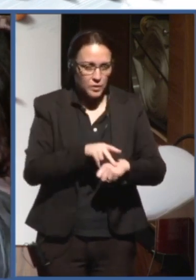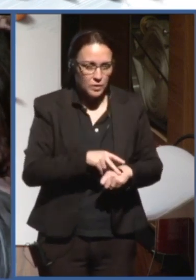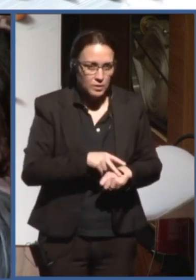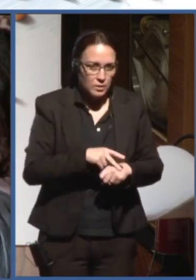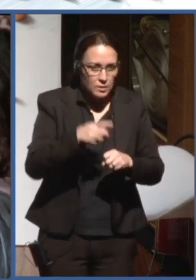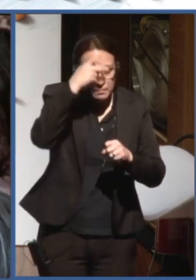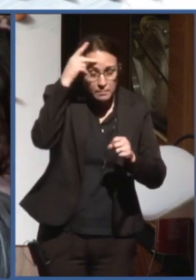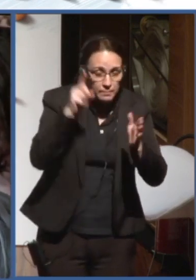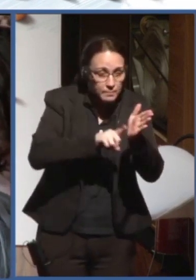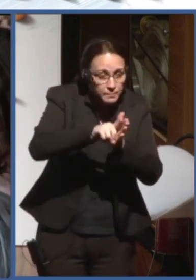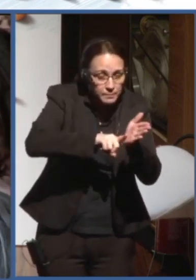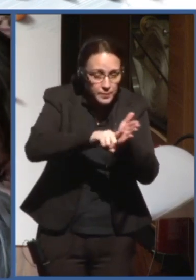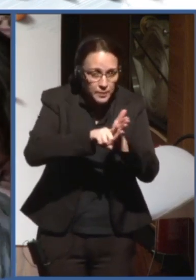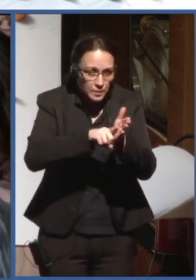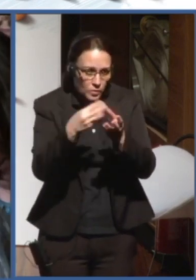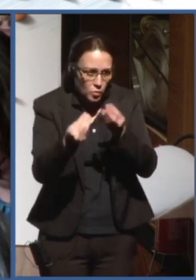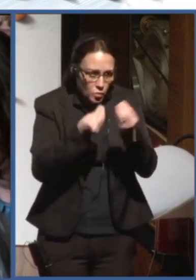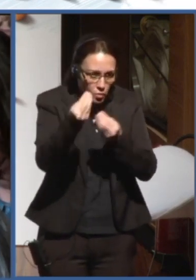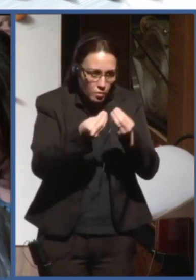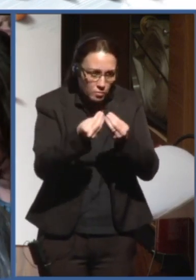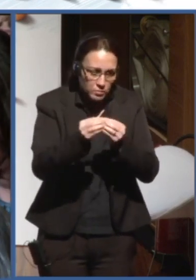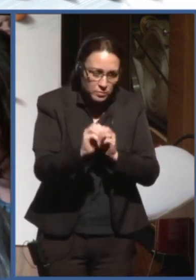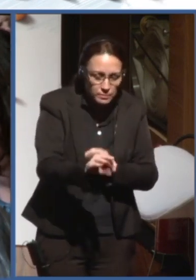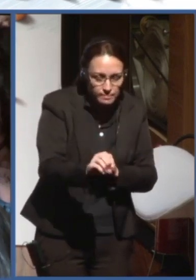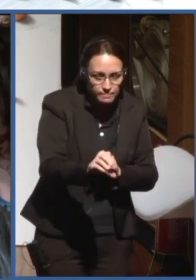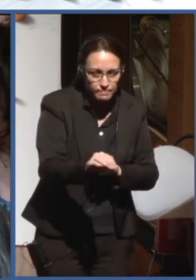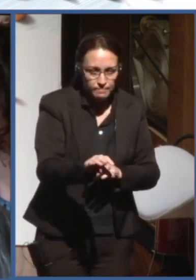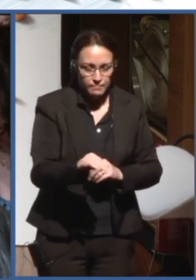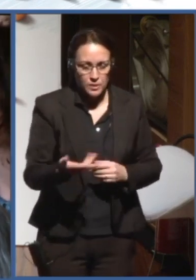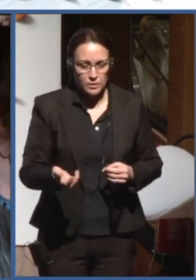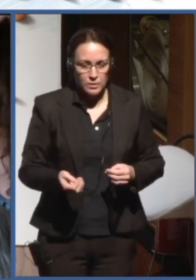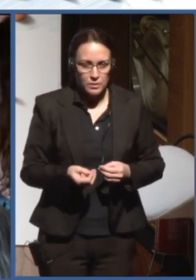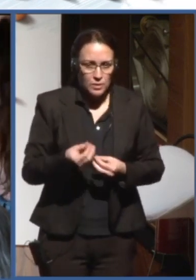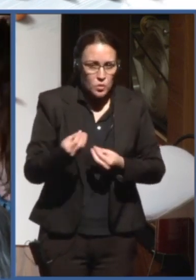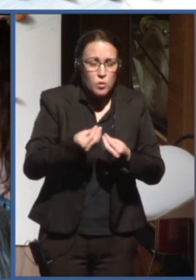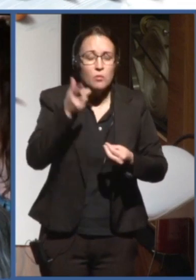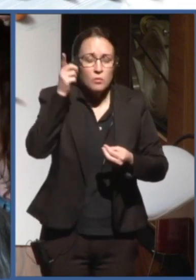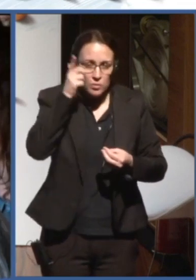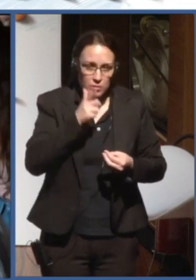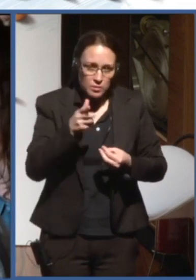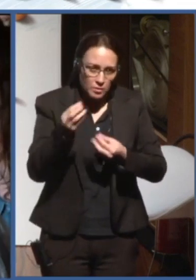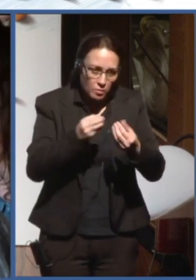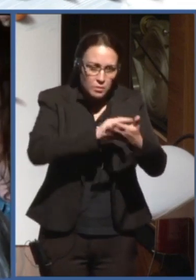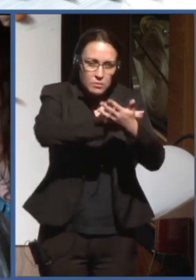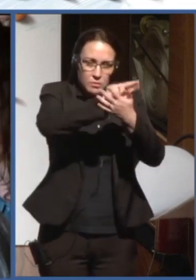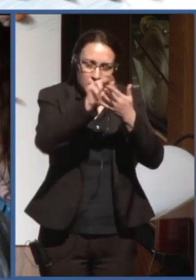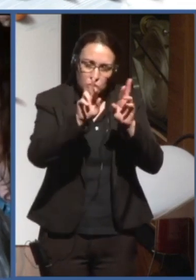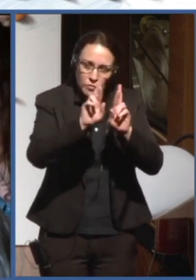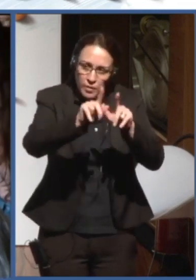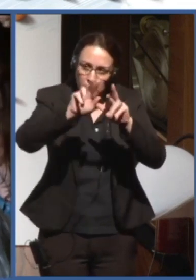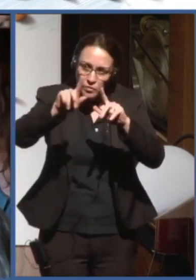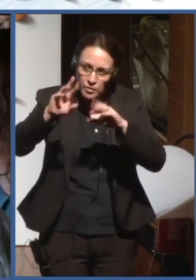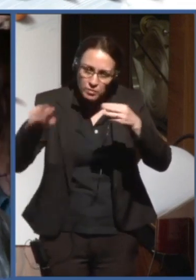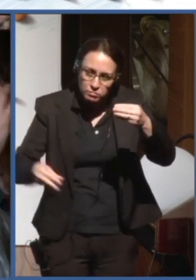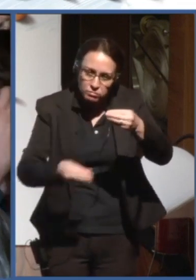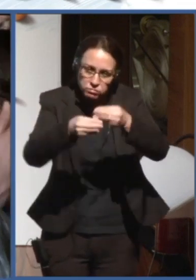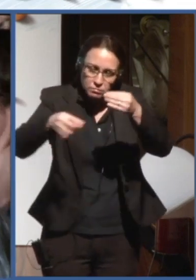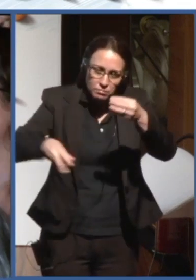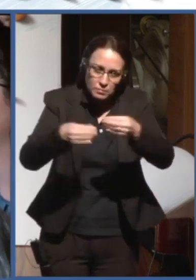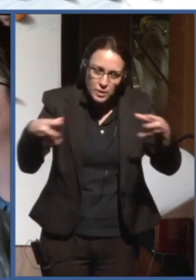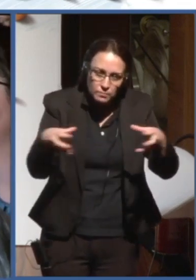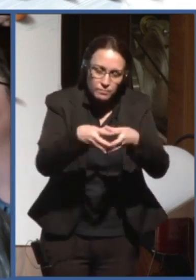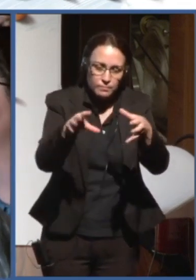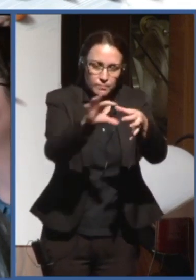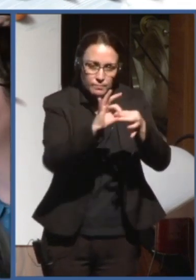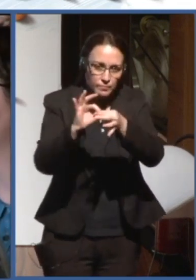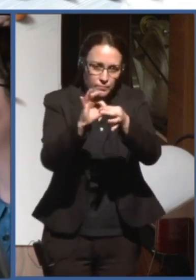well as the open resources and the open could be able enter of different initiatives, like those that we were talking about that